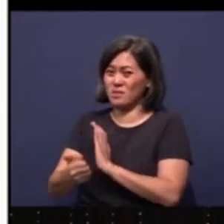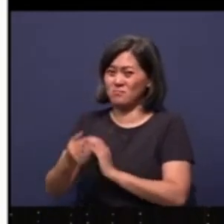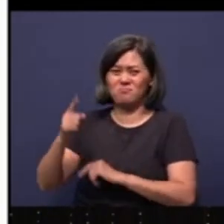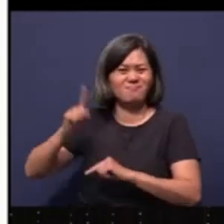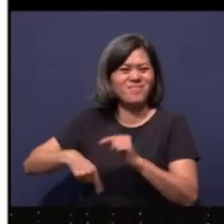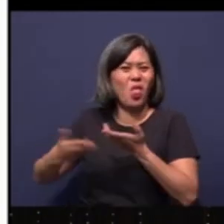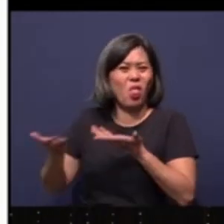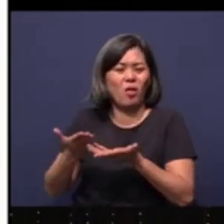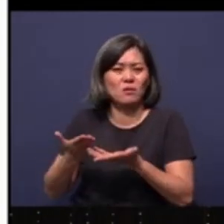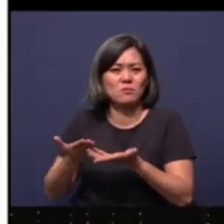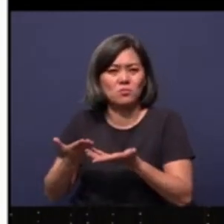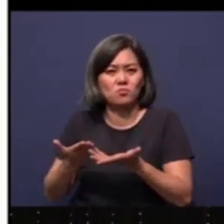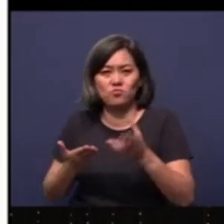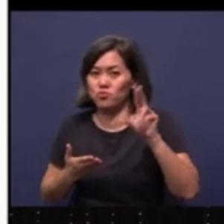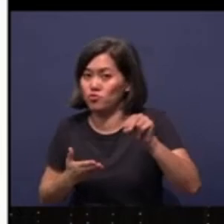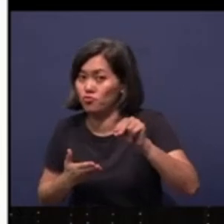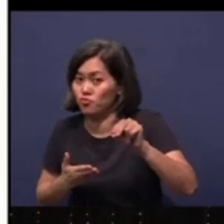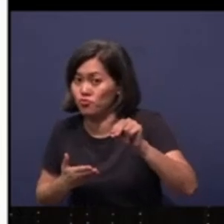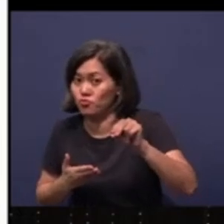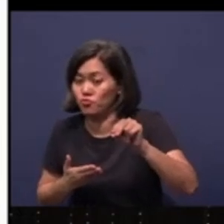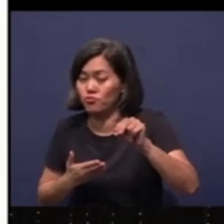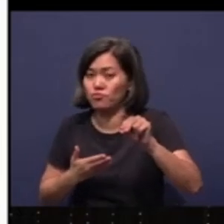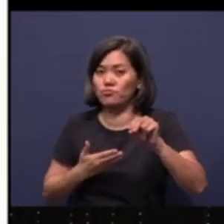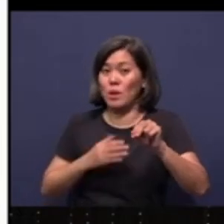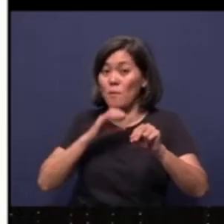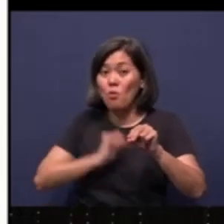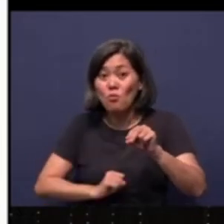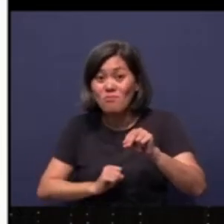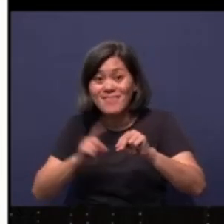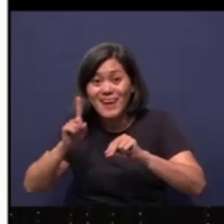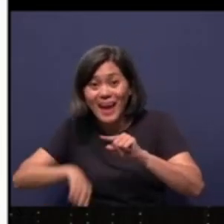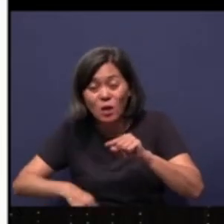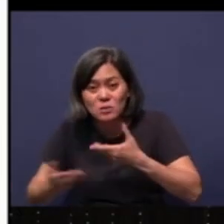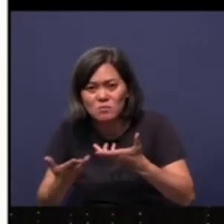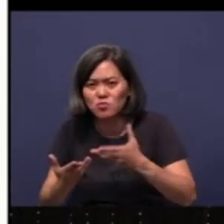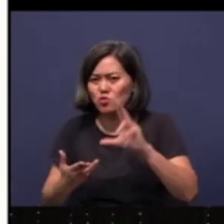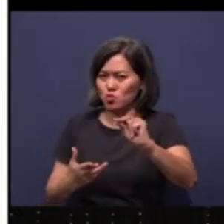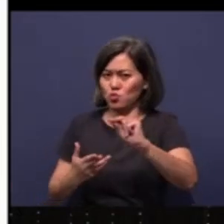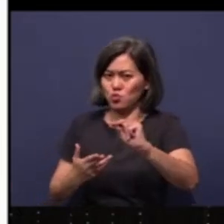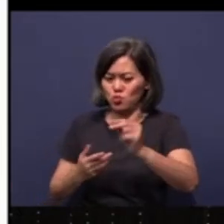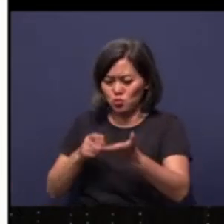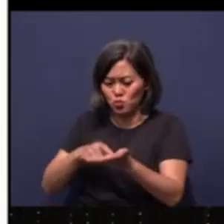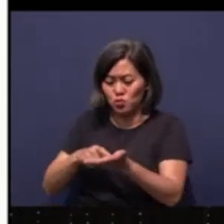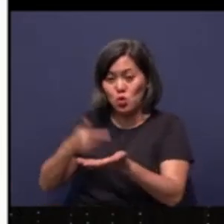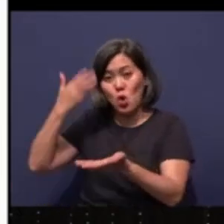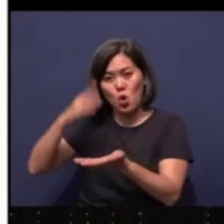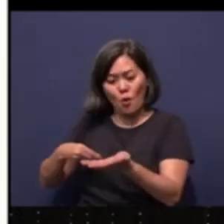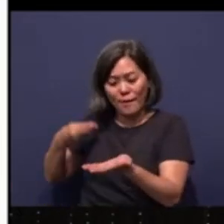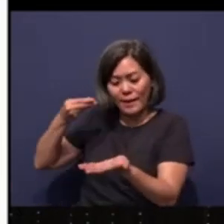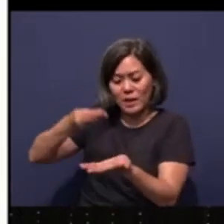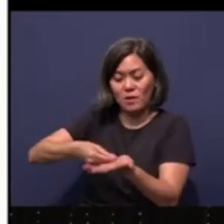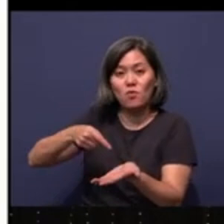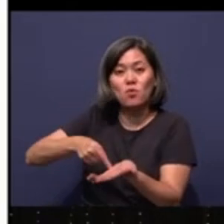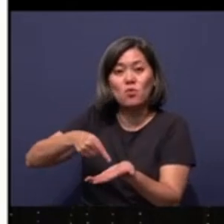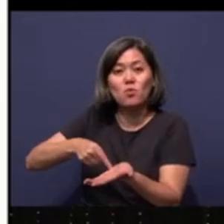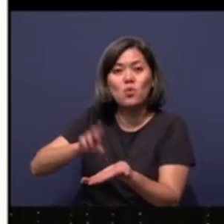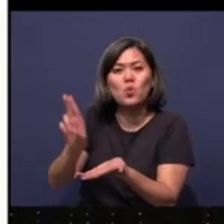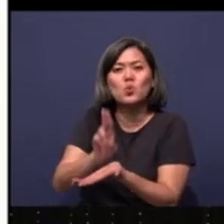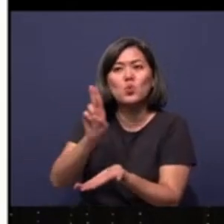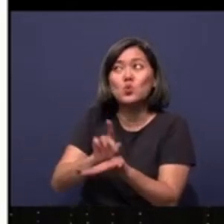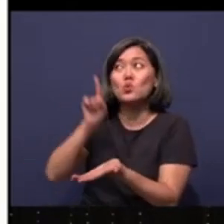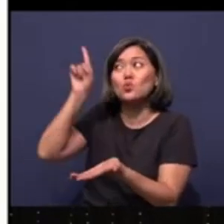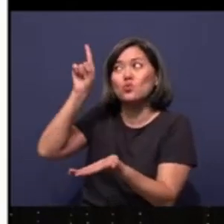serve? No. Because you know what? Whatever's in your hands, our God has given that to you. He will use it